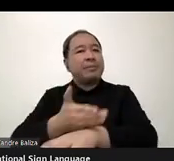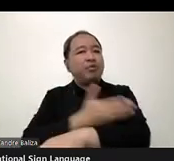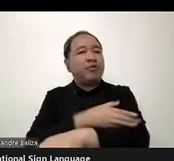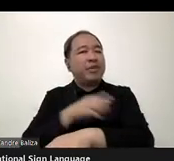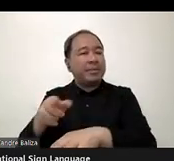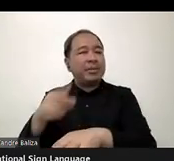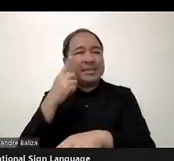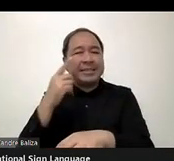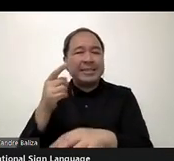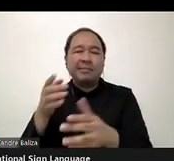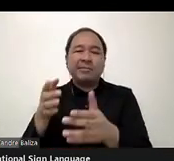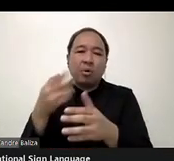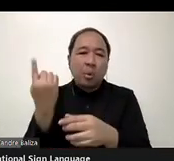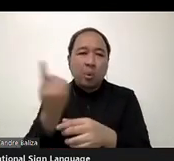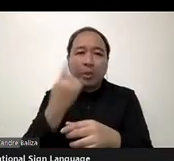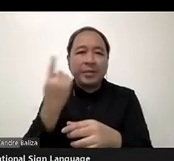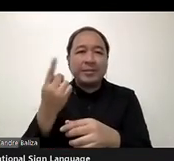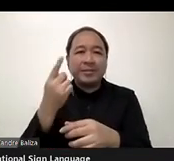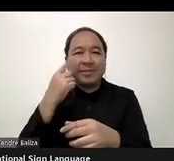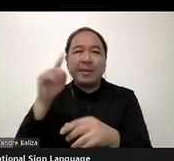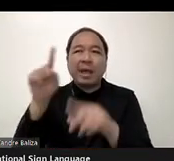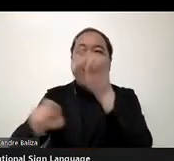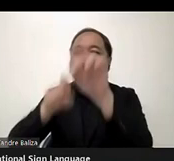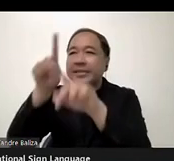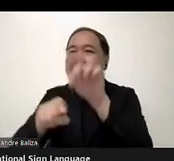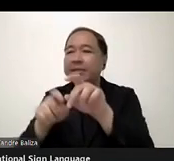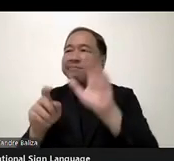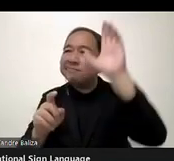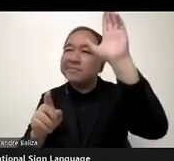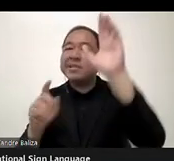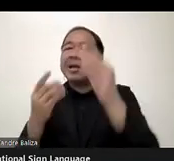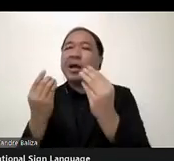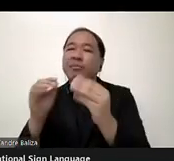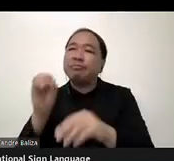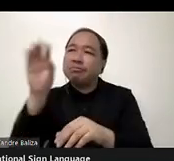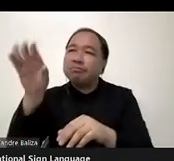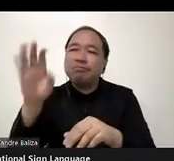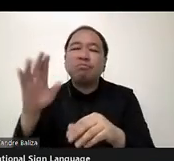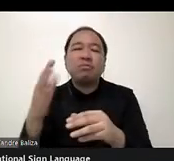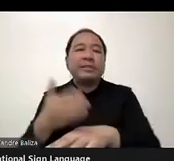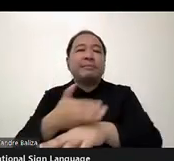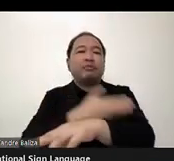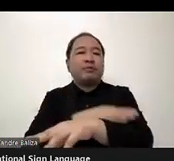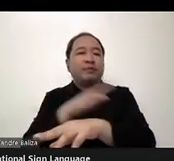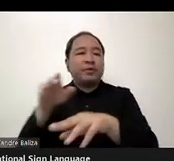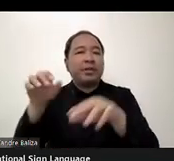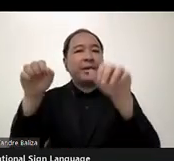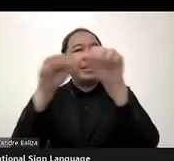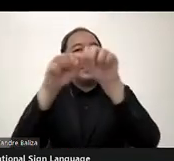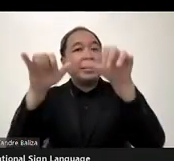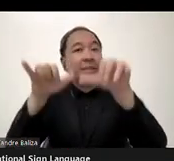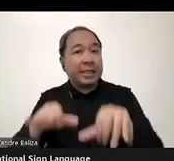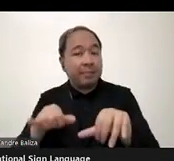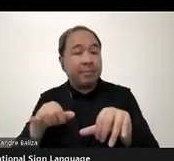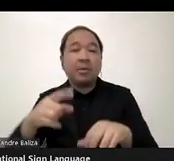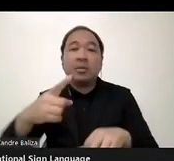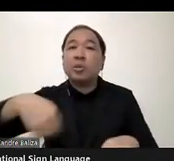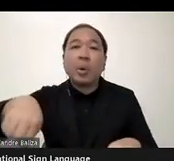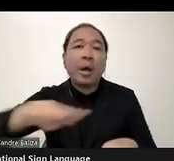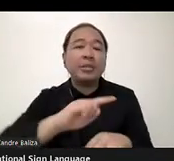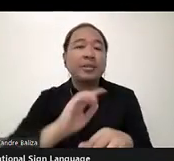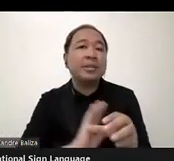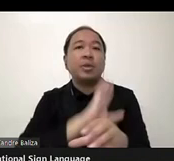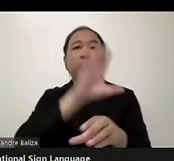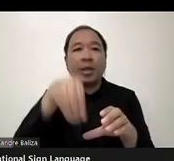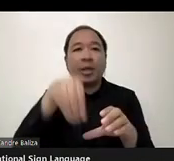I can, uh, to improve the system. And that's, uh, where we all come in, the dynamic coalition on accessibility